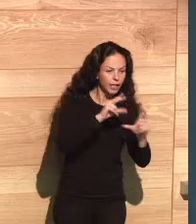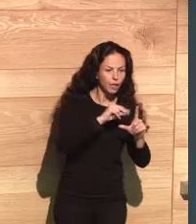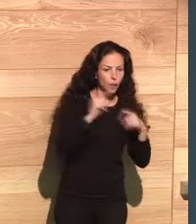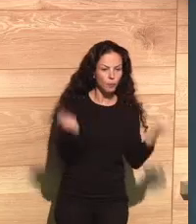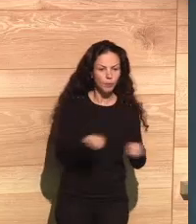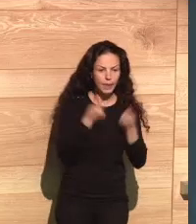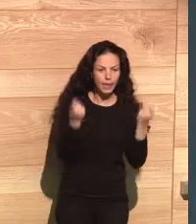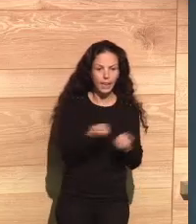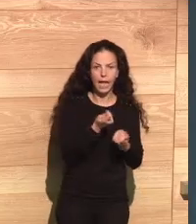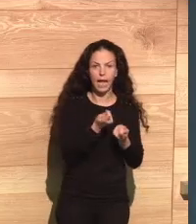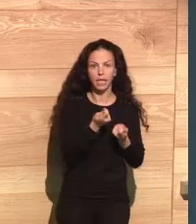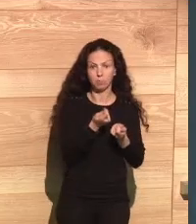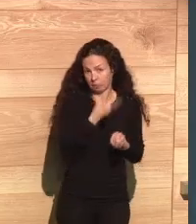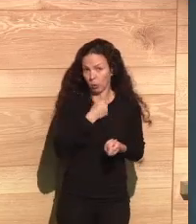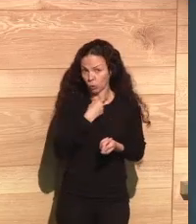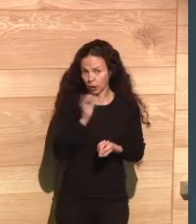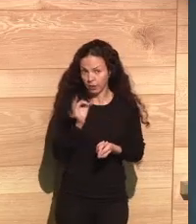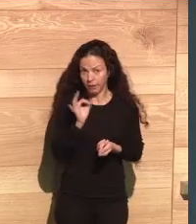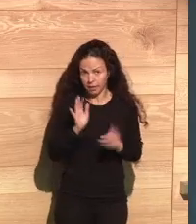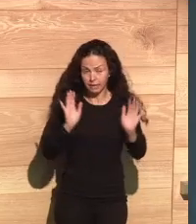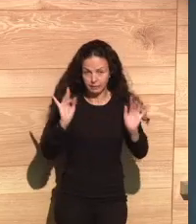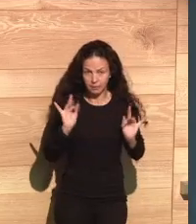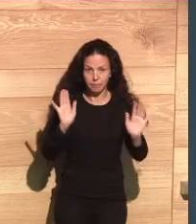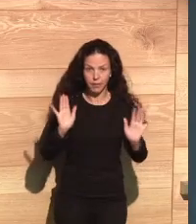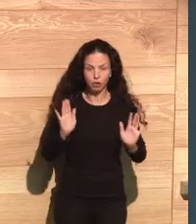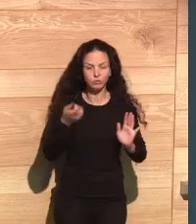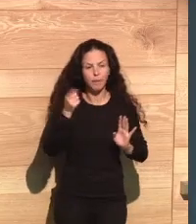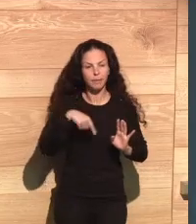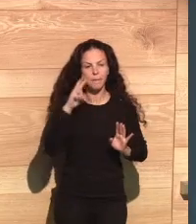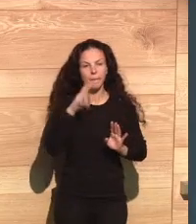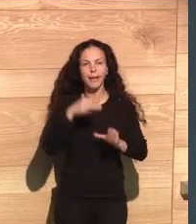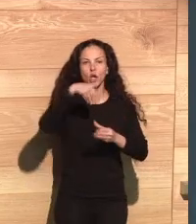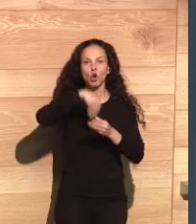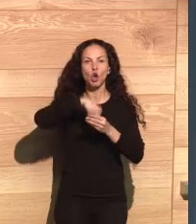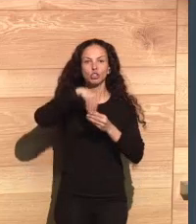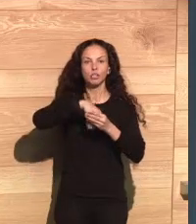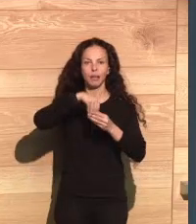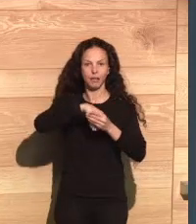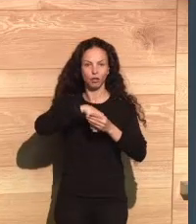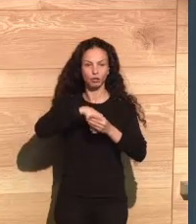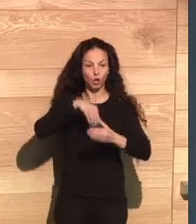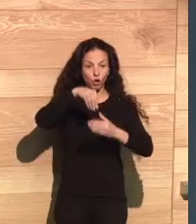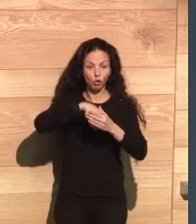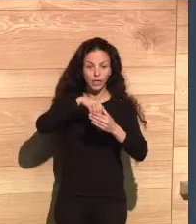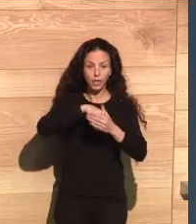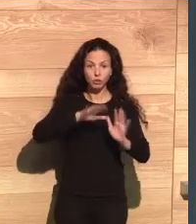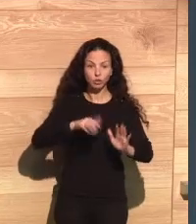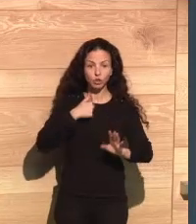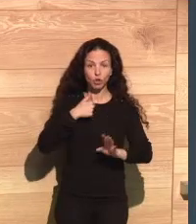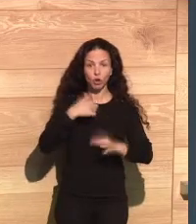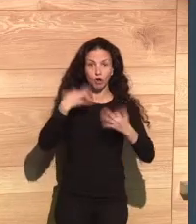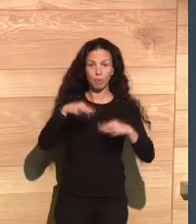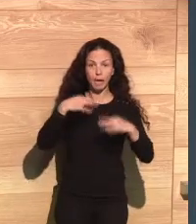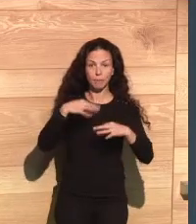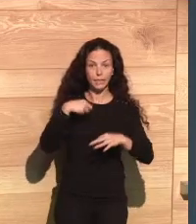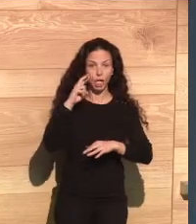So I think it's helpful to view content that wouldn't necessarily be content that you, maybe political content that you